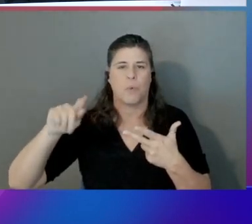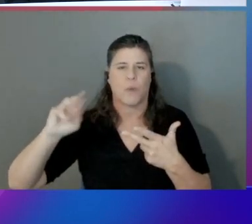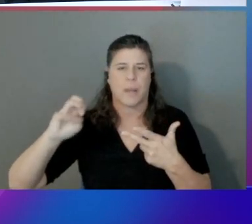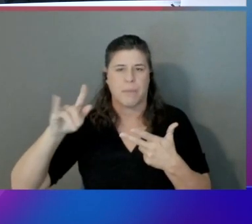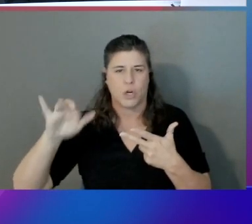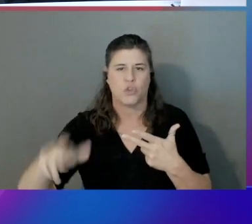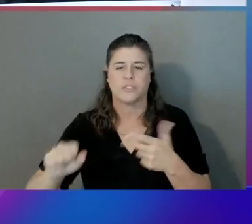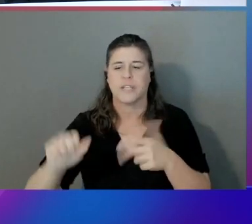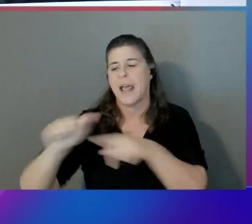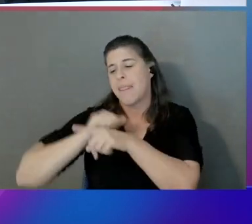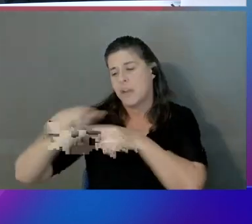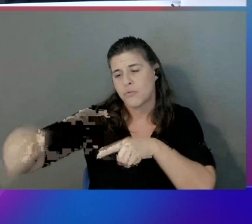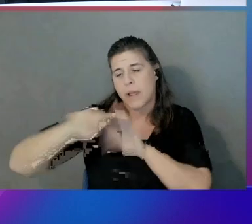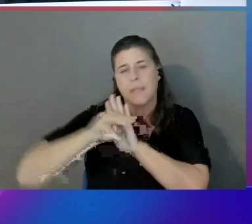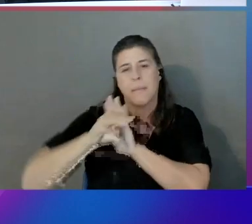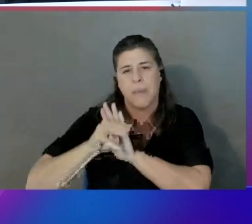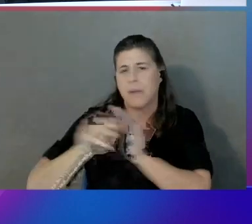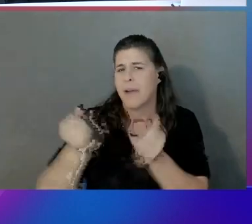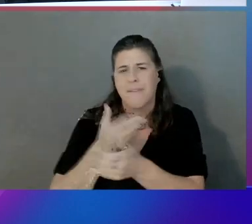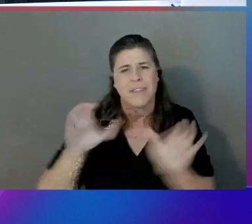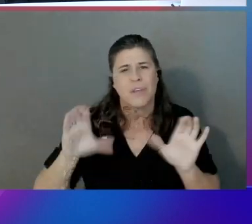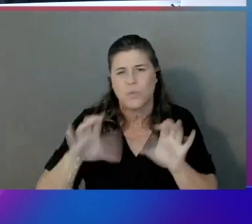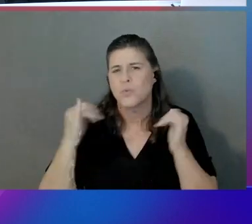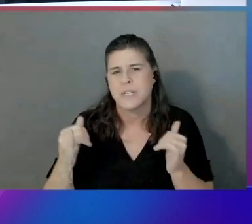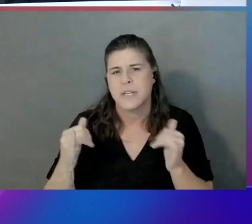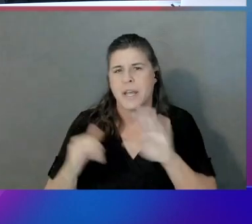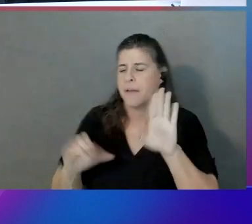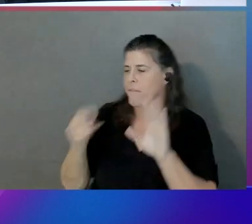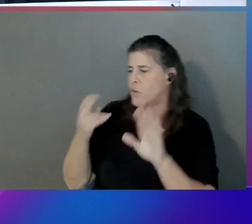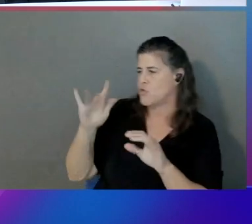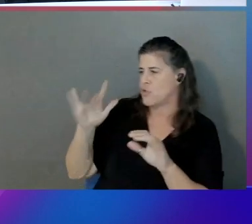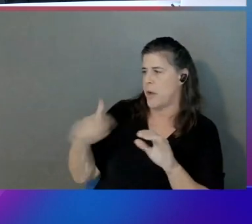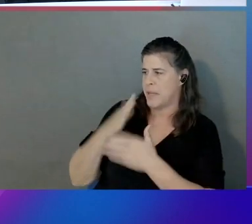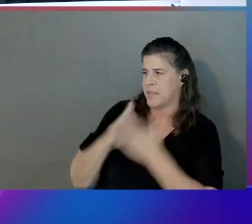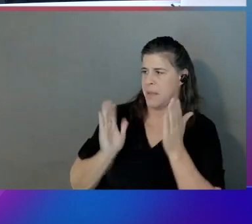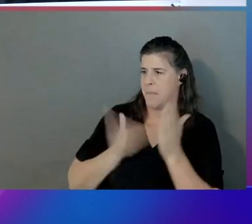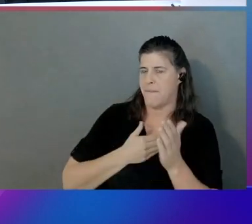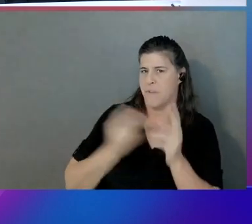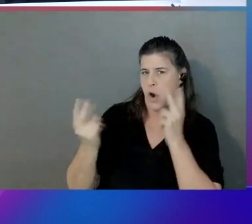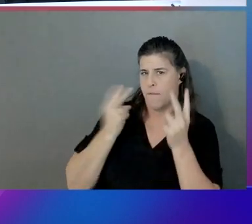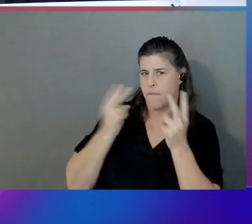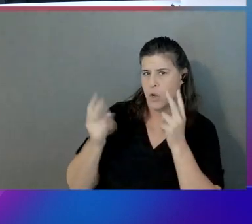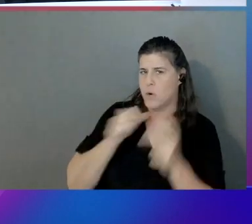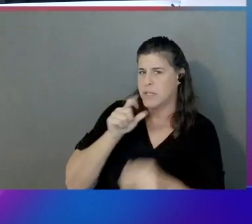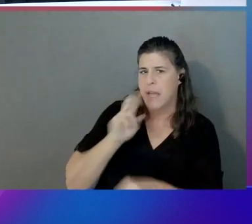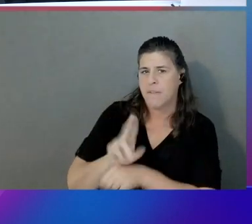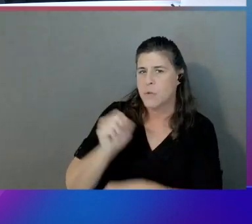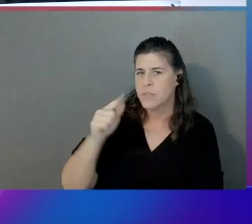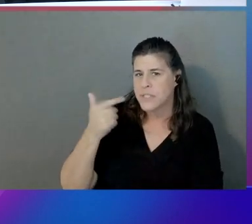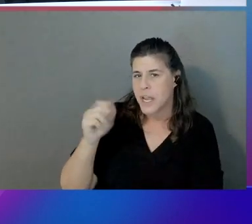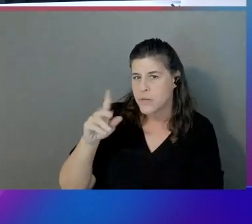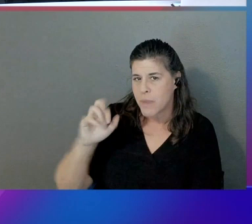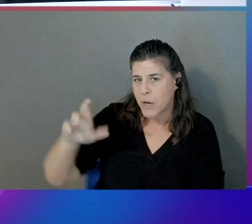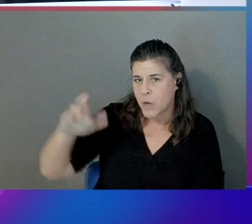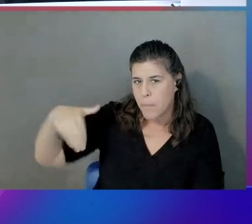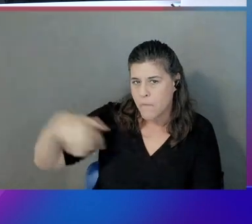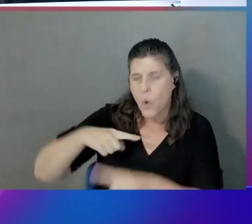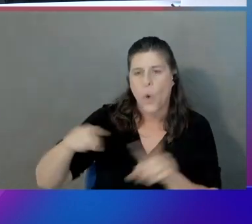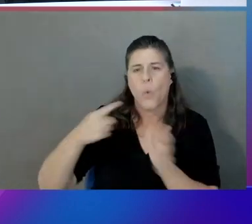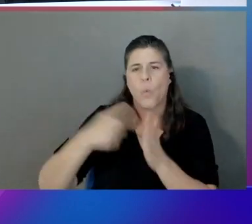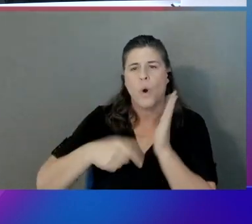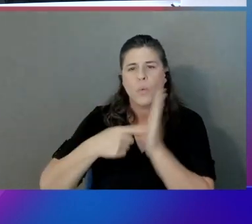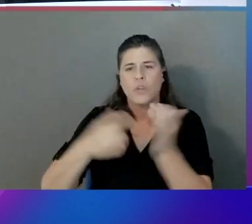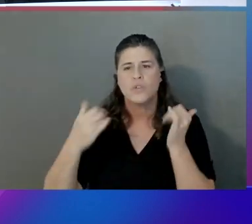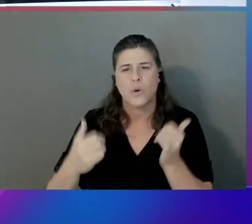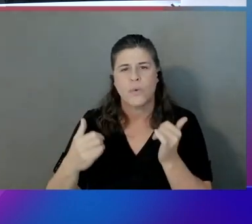today. So Shelby, for some of our viewers who probably not use SageMaker, right? So whatever you showed now is stuff that exists